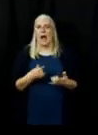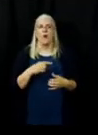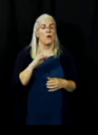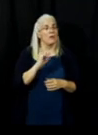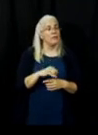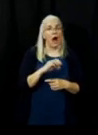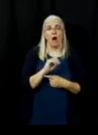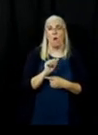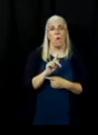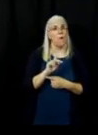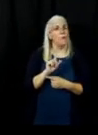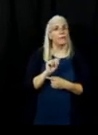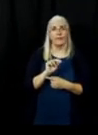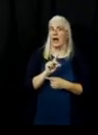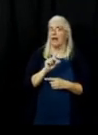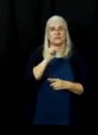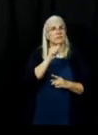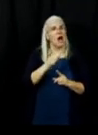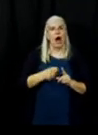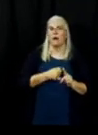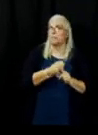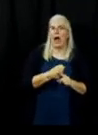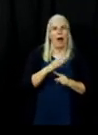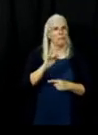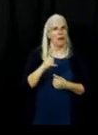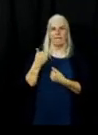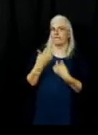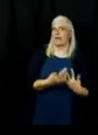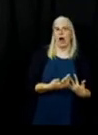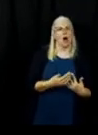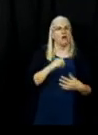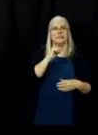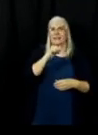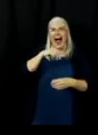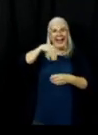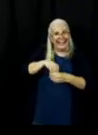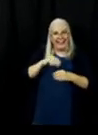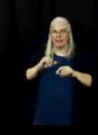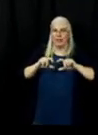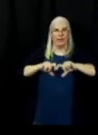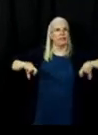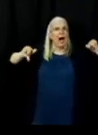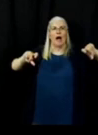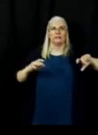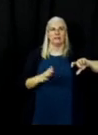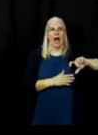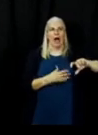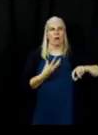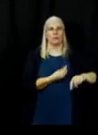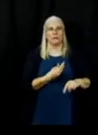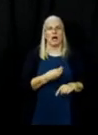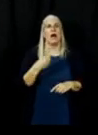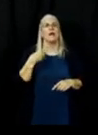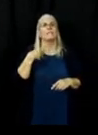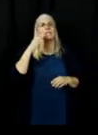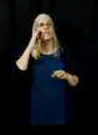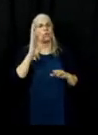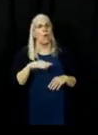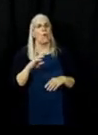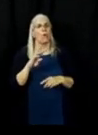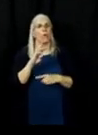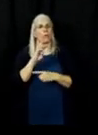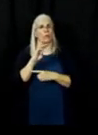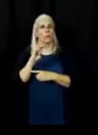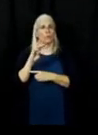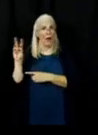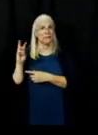impacted by the fire's edge last question I know this was a west zone question as well but I'll go and answer we